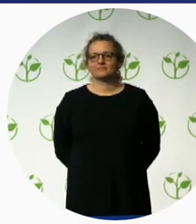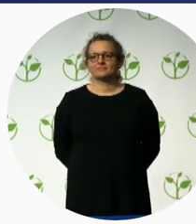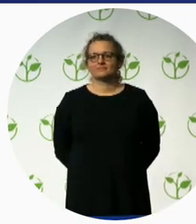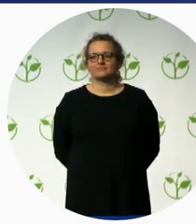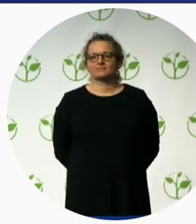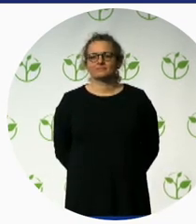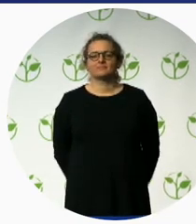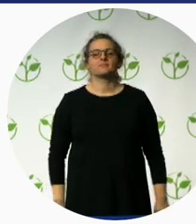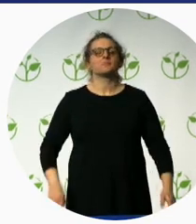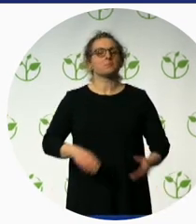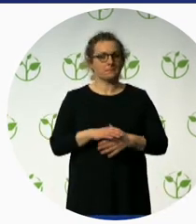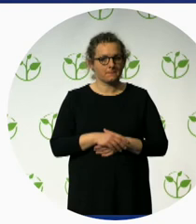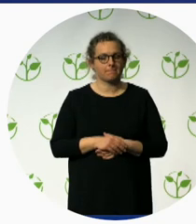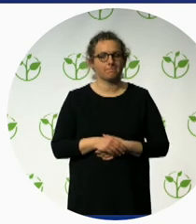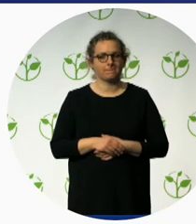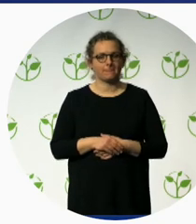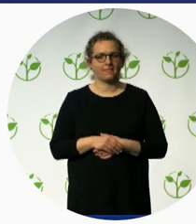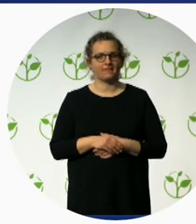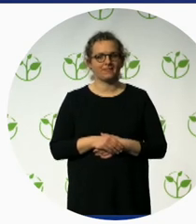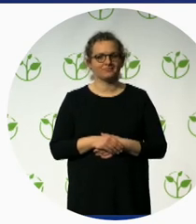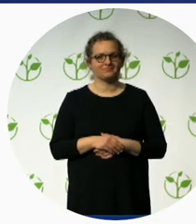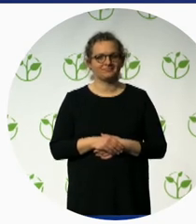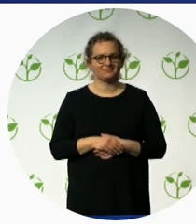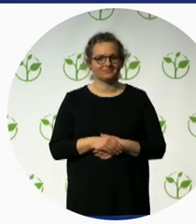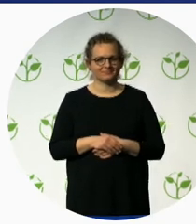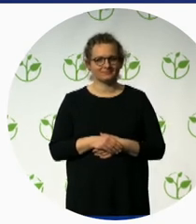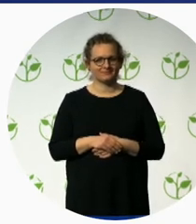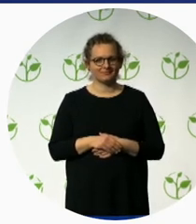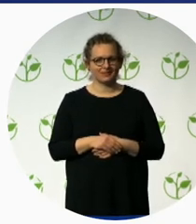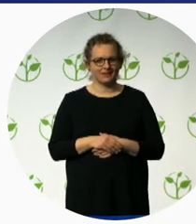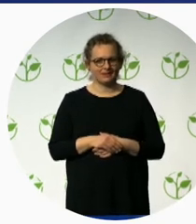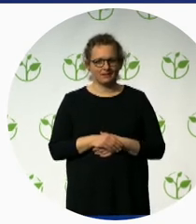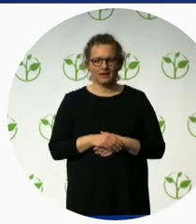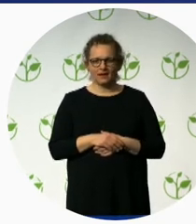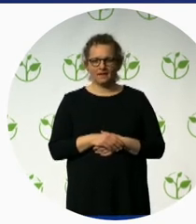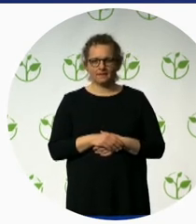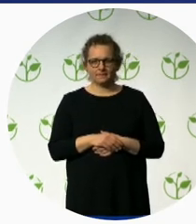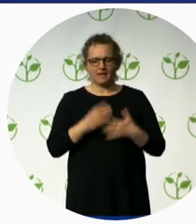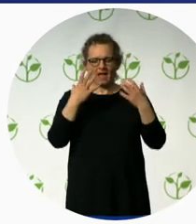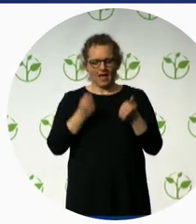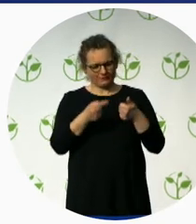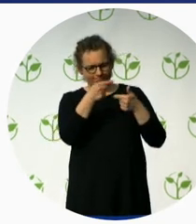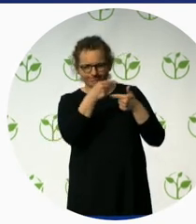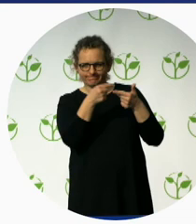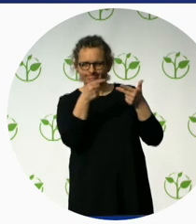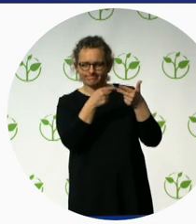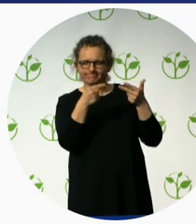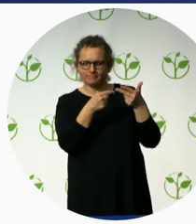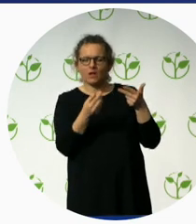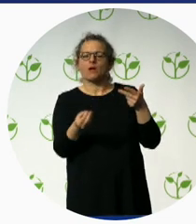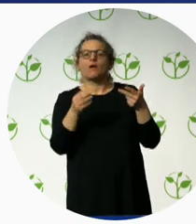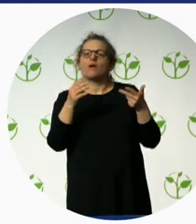There might be several reasons or various reasons for making your